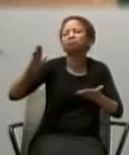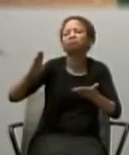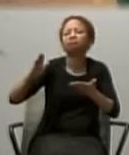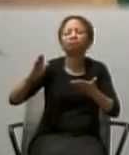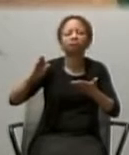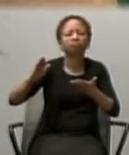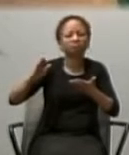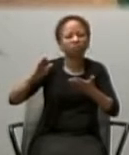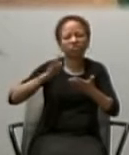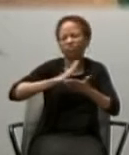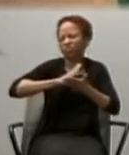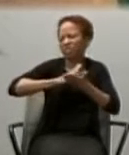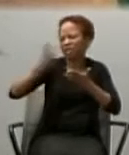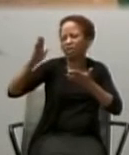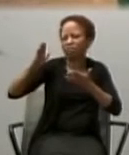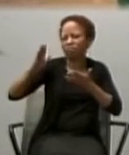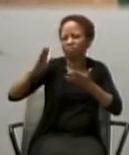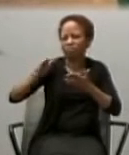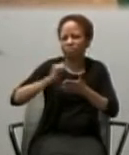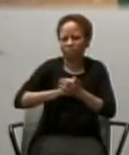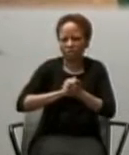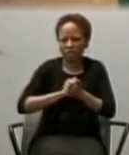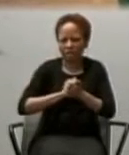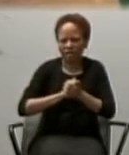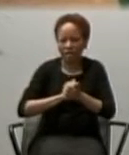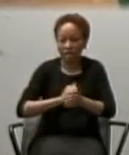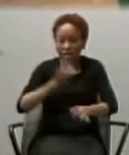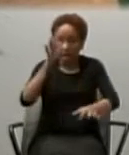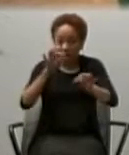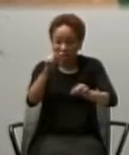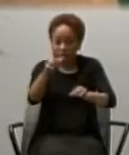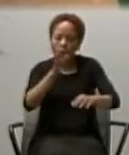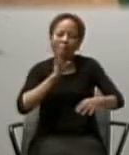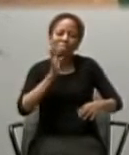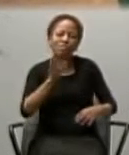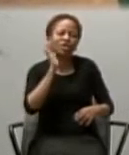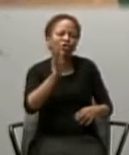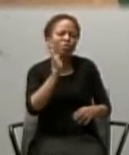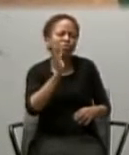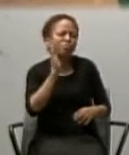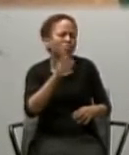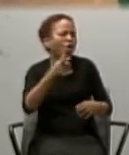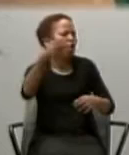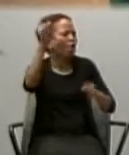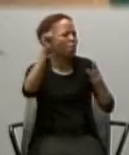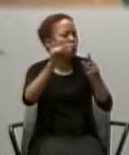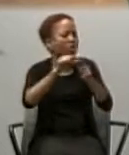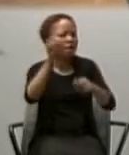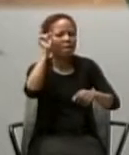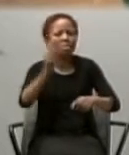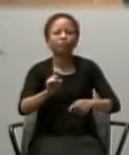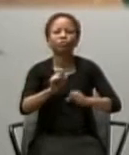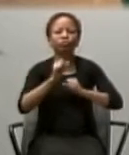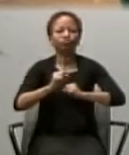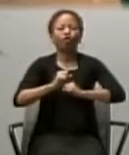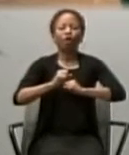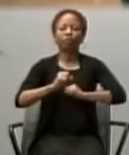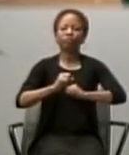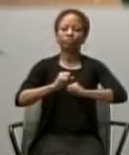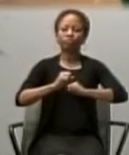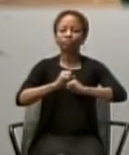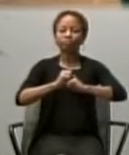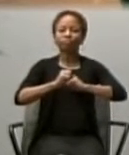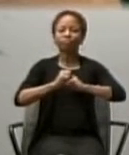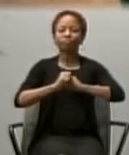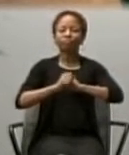to have a thick skin to give as good as they get. And it always reminds me of this story I love to